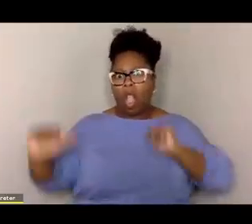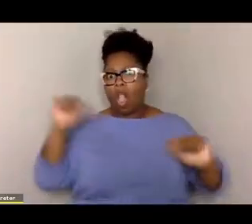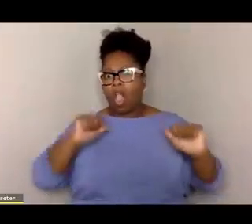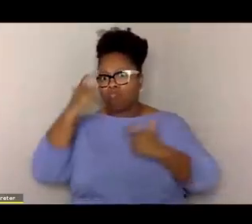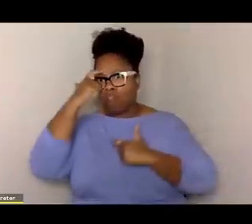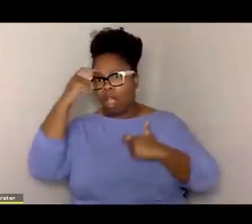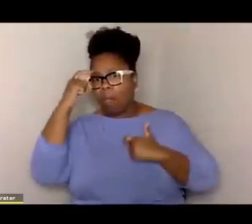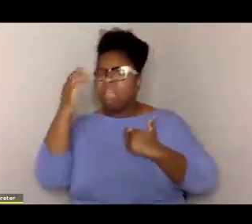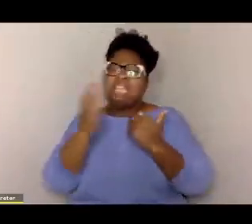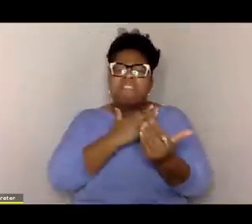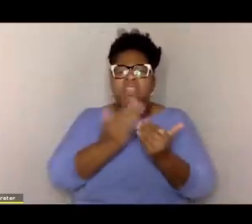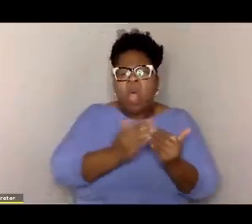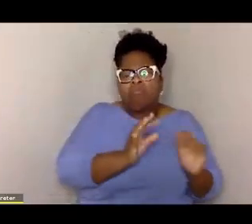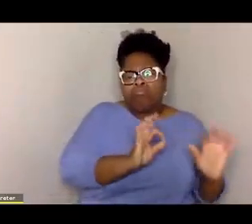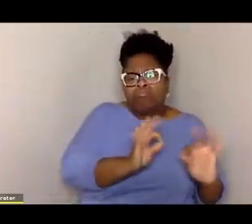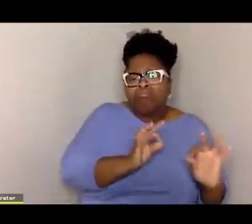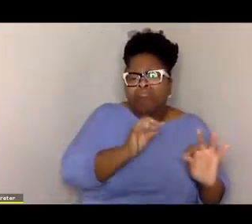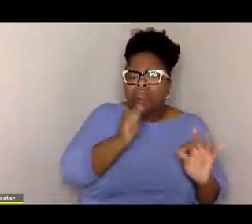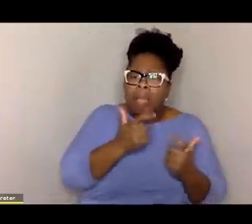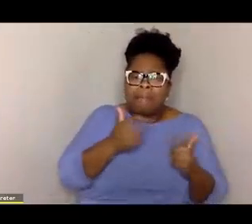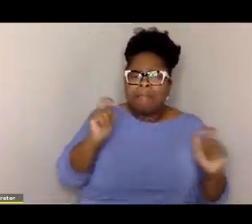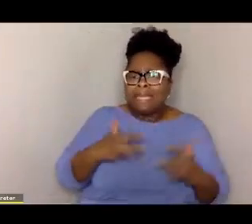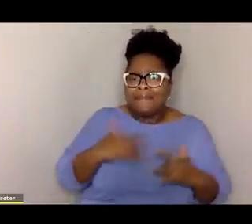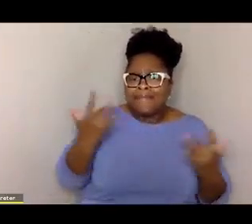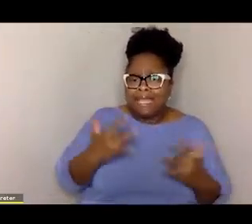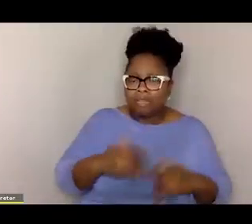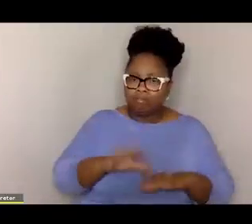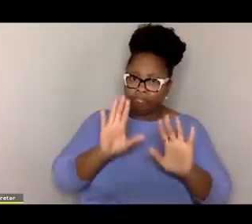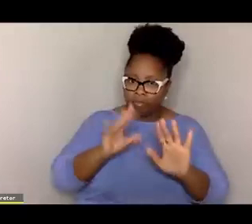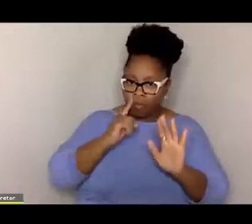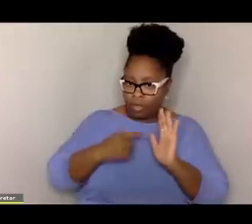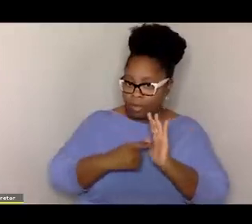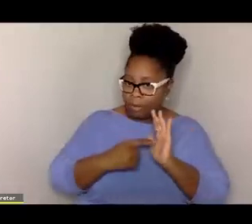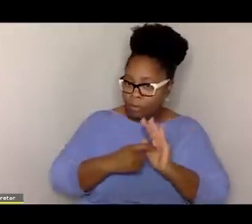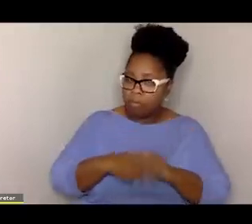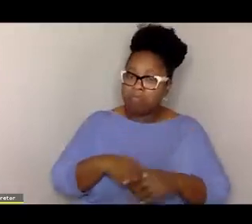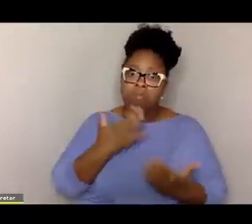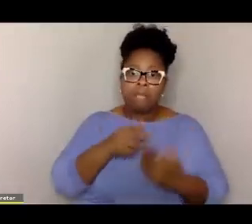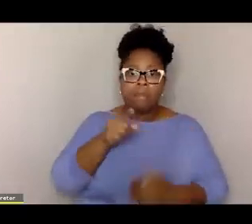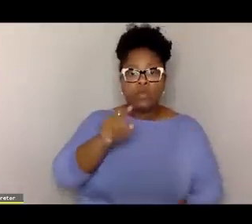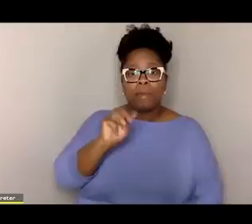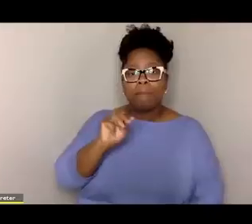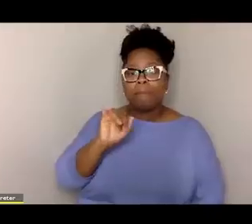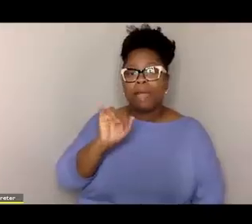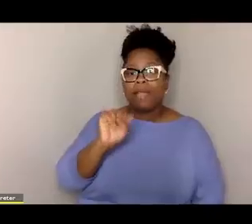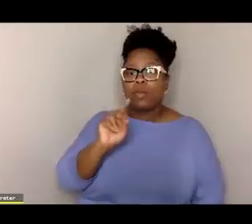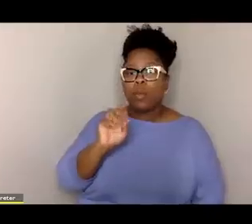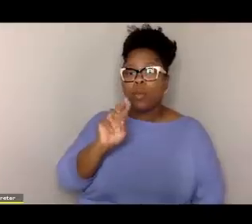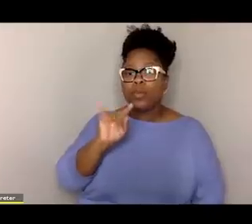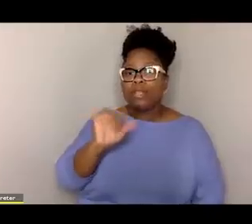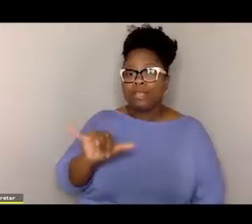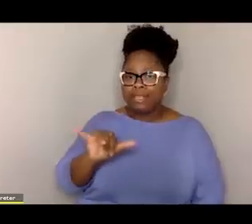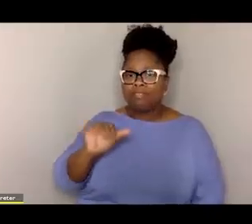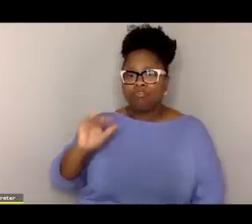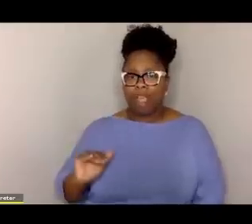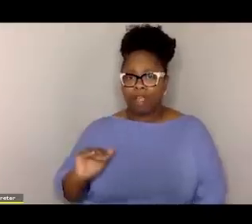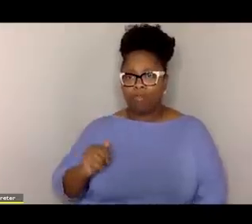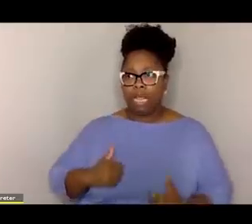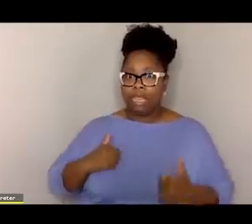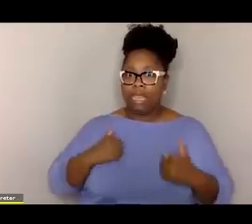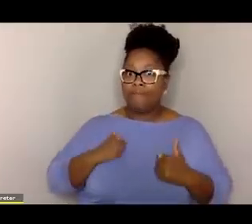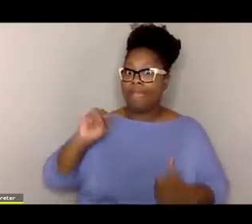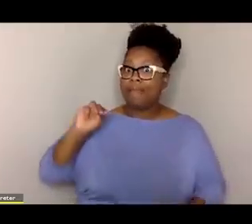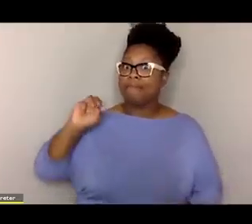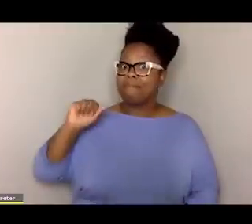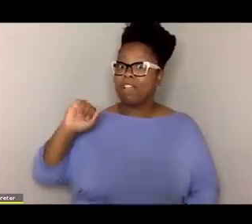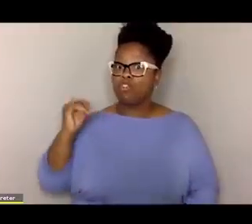you never had any big event. And examples of that are being, let's say you are a minority child in